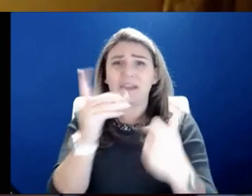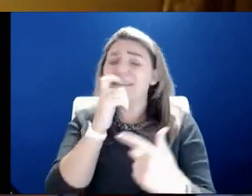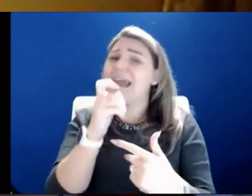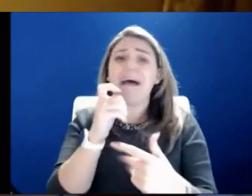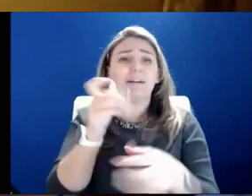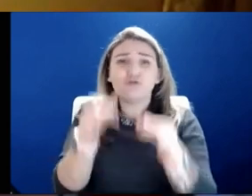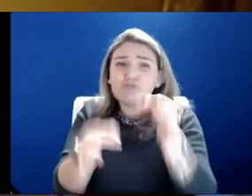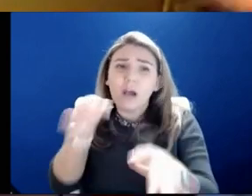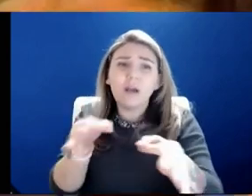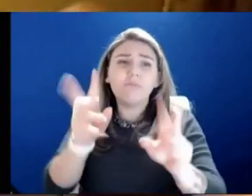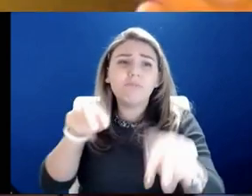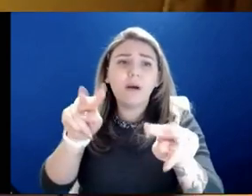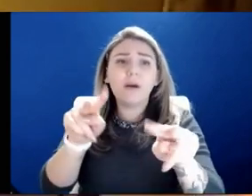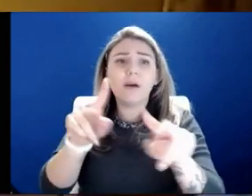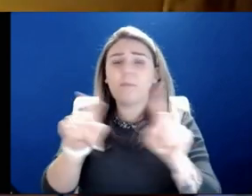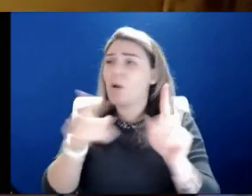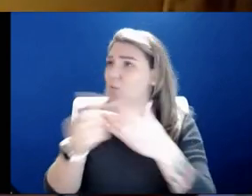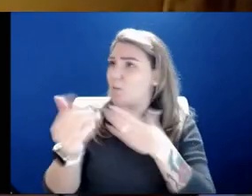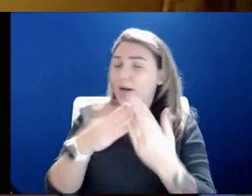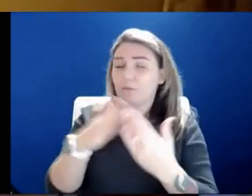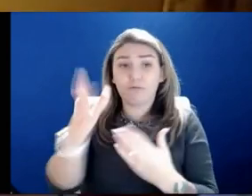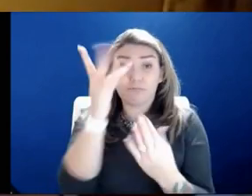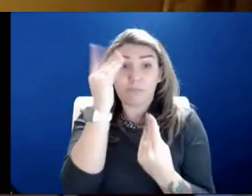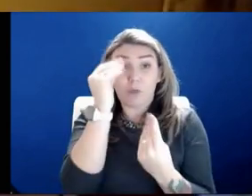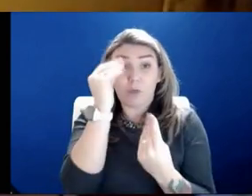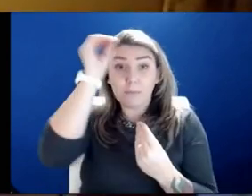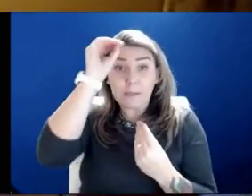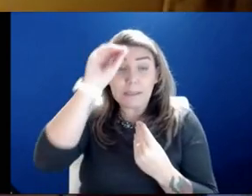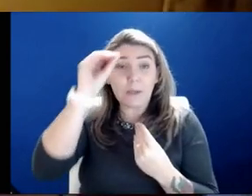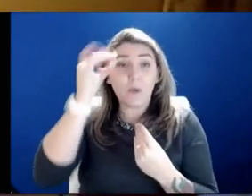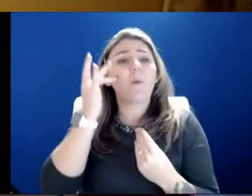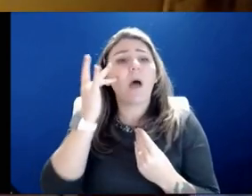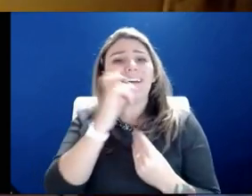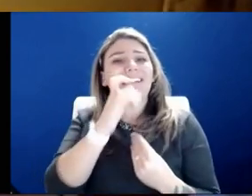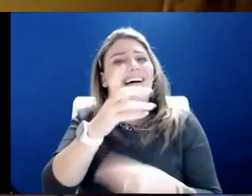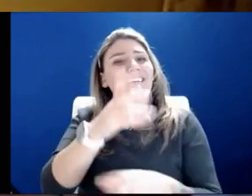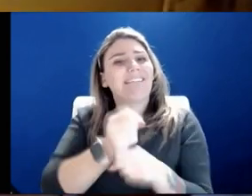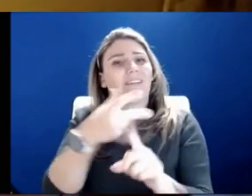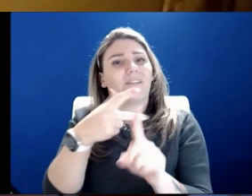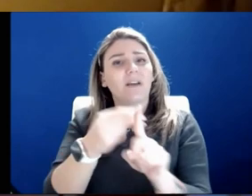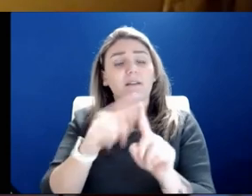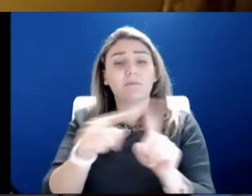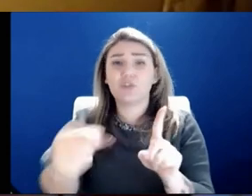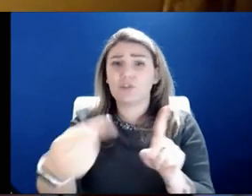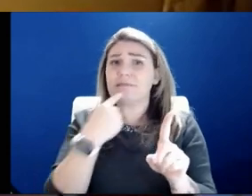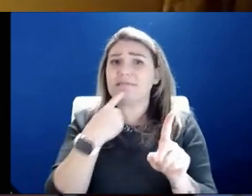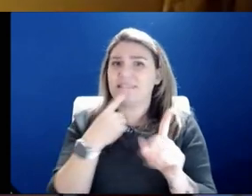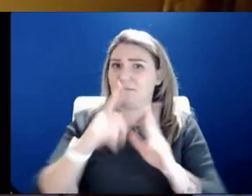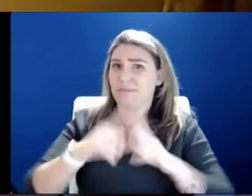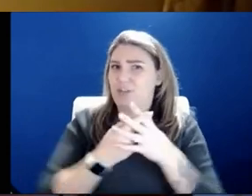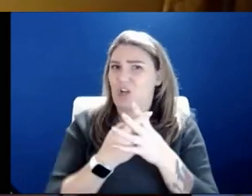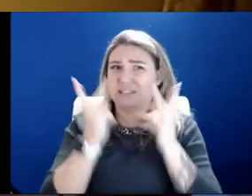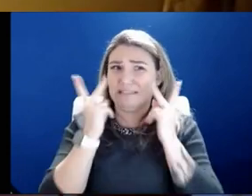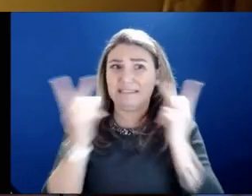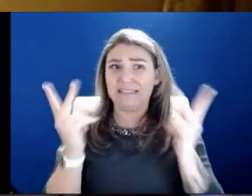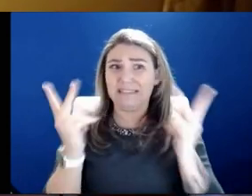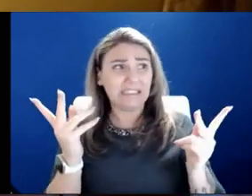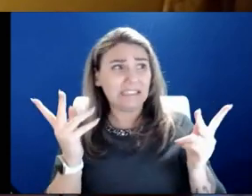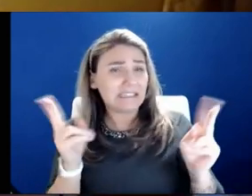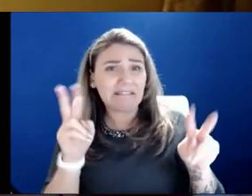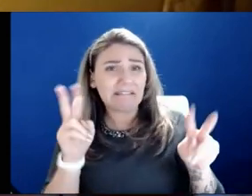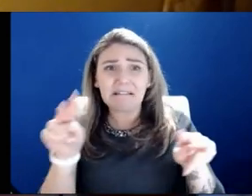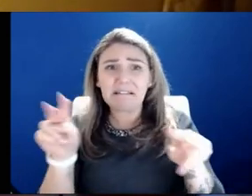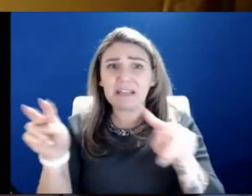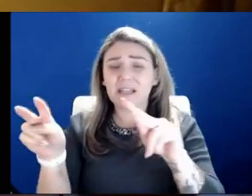like that she had whatever thought she had before as to why she wasn't getting it. But she said, you know, I'm starting to see, I, I, I, my